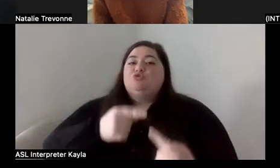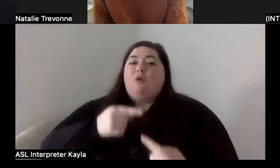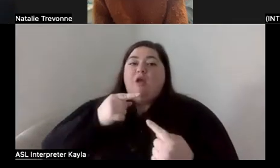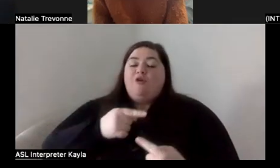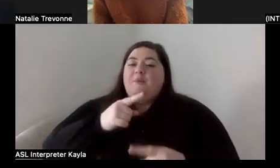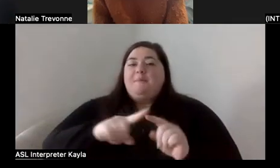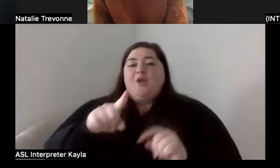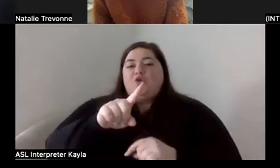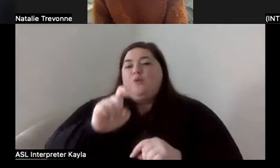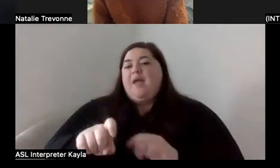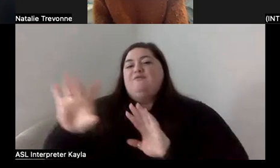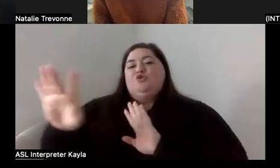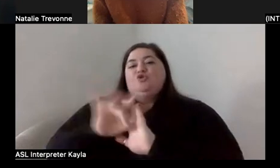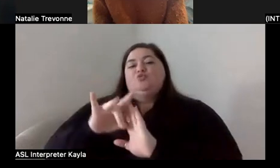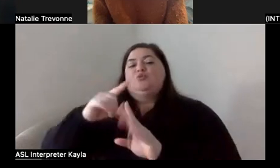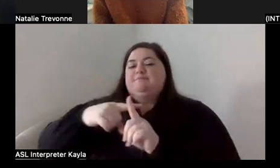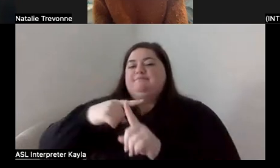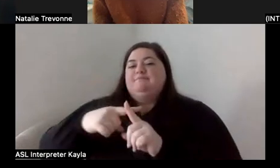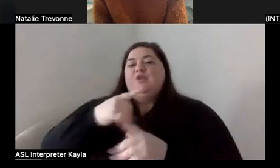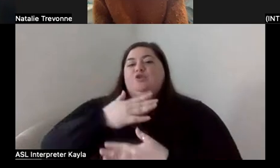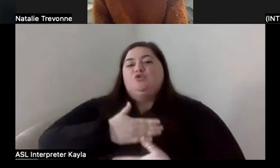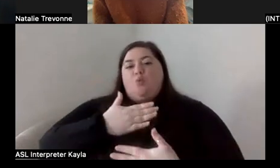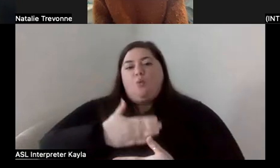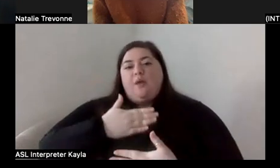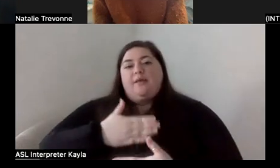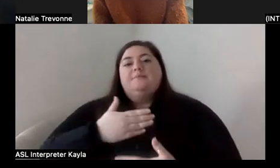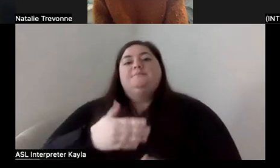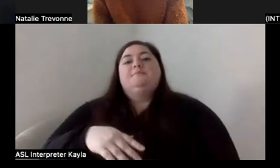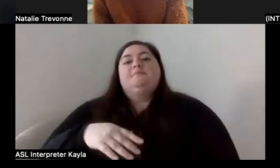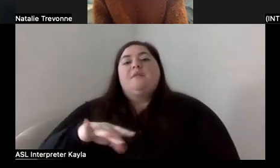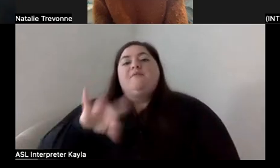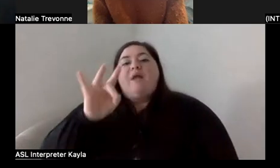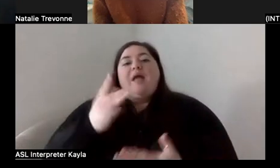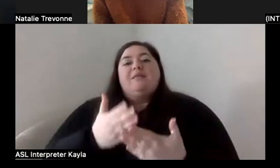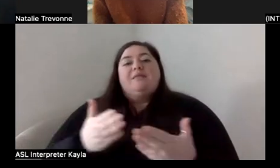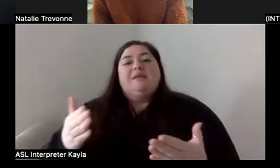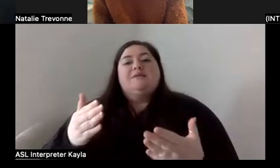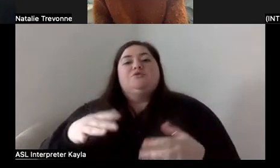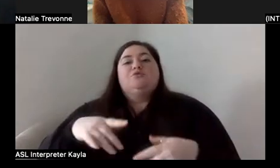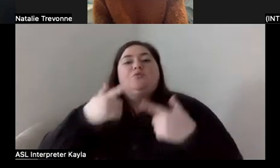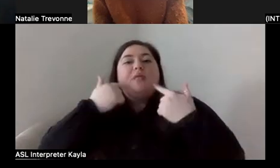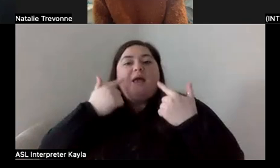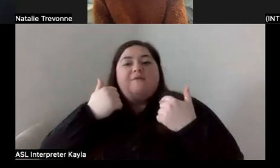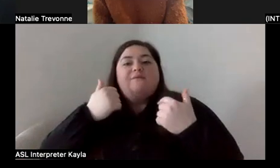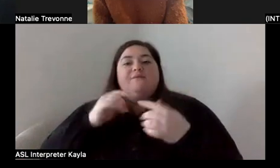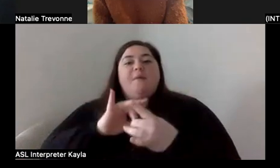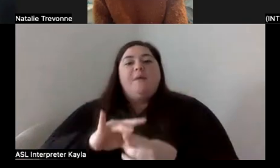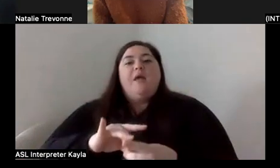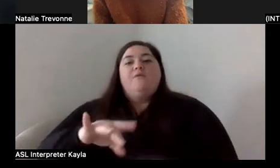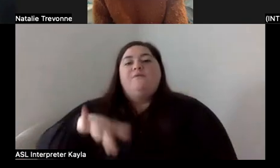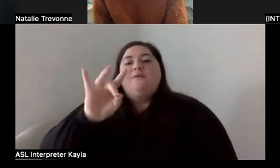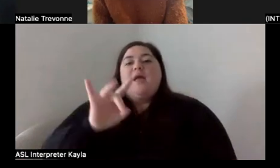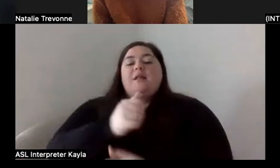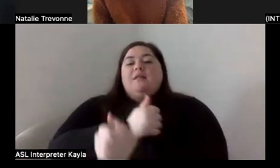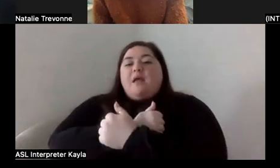what keeps me going is finding things that bring me joy and finding things to laugh about, finding love,